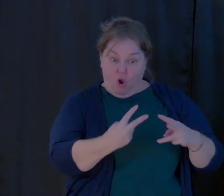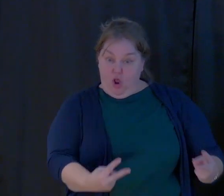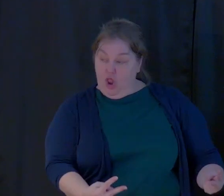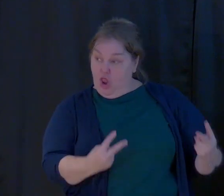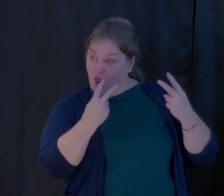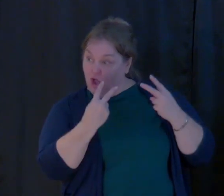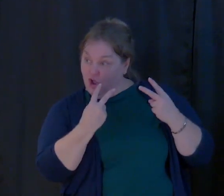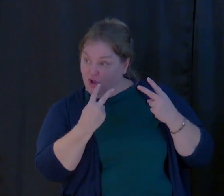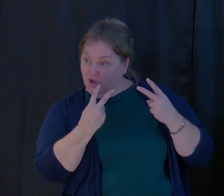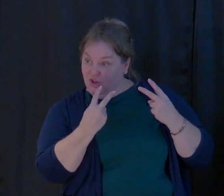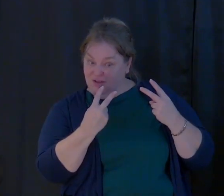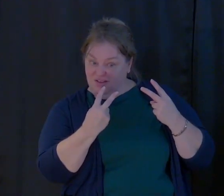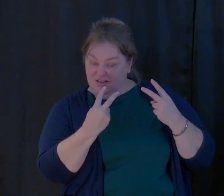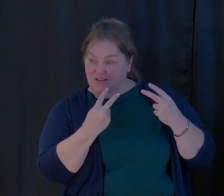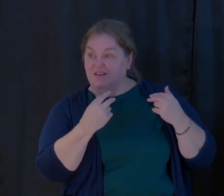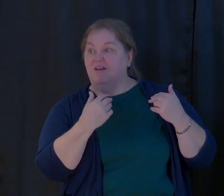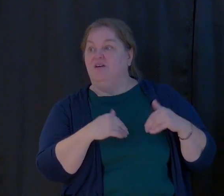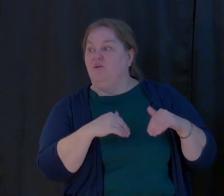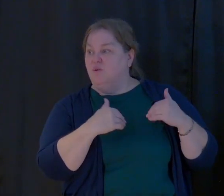I'm a failure.